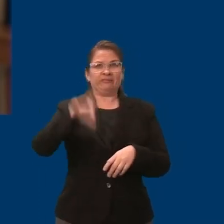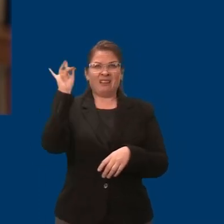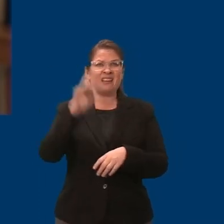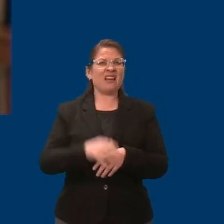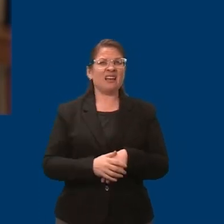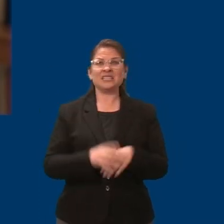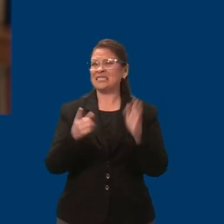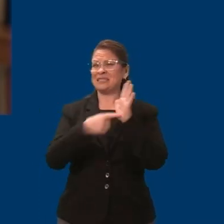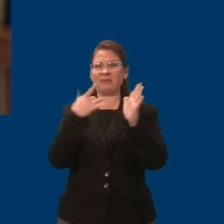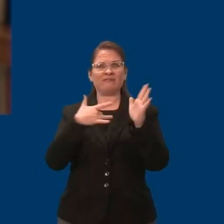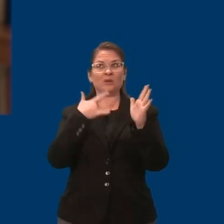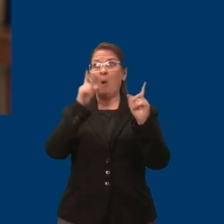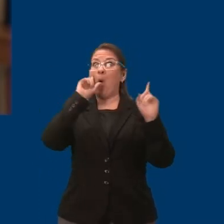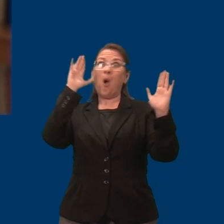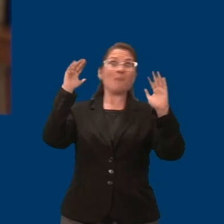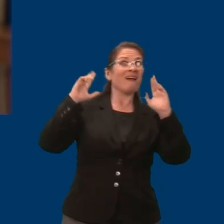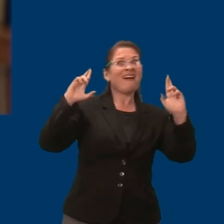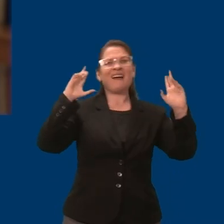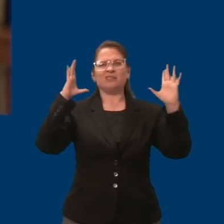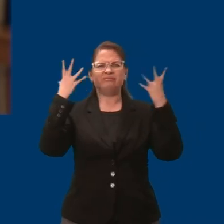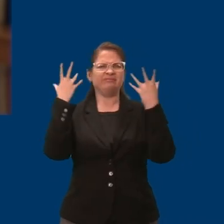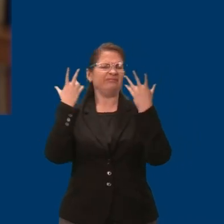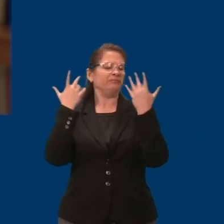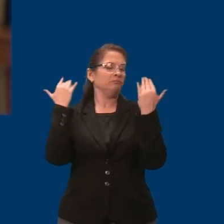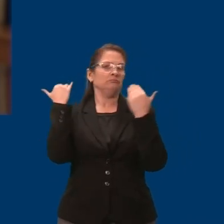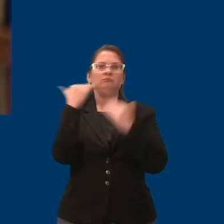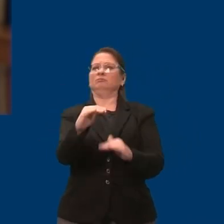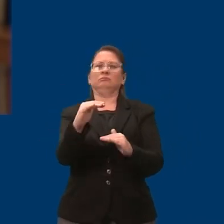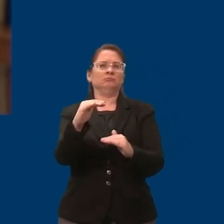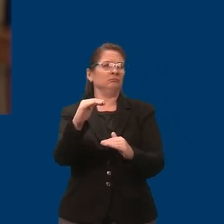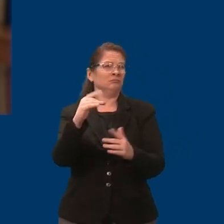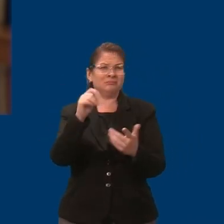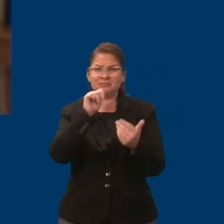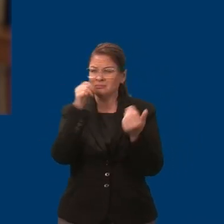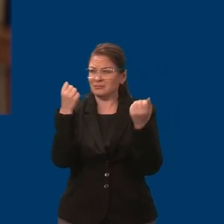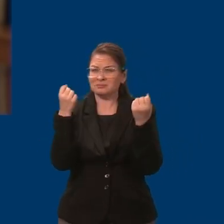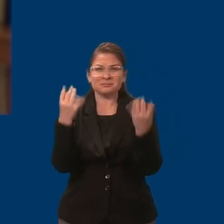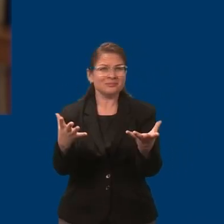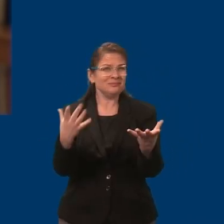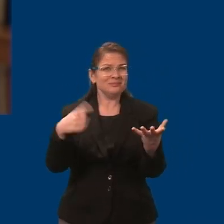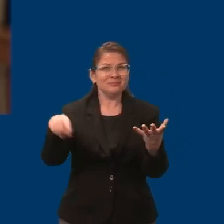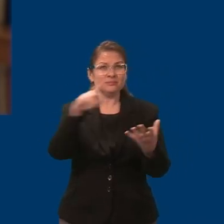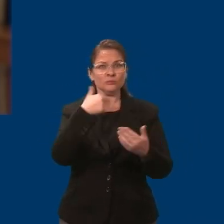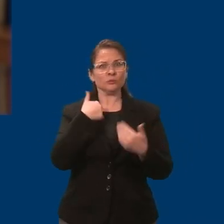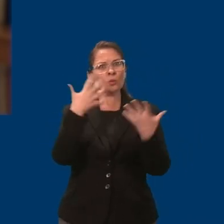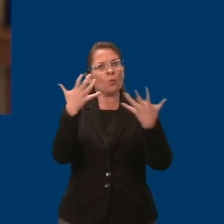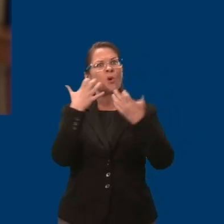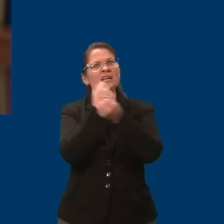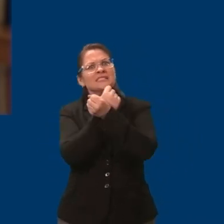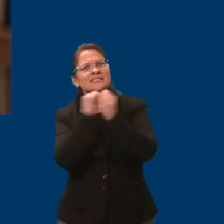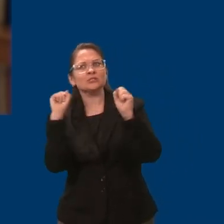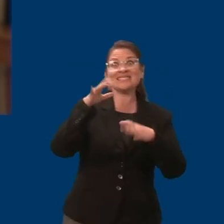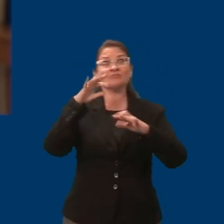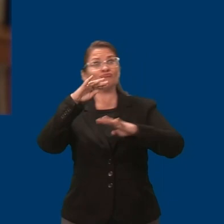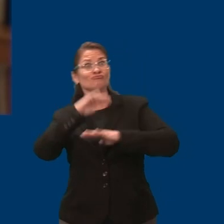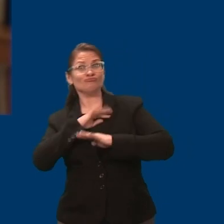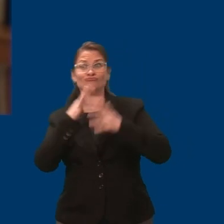turn, inhibits our ability to have the security and stability in our lives that most people take for granted.